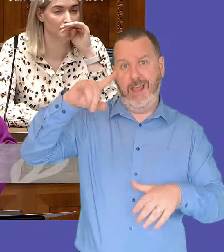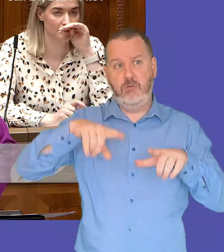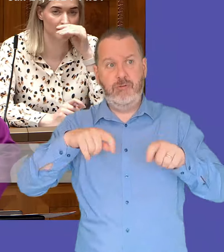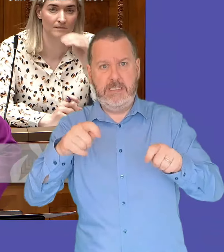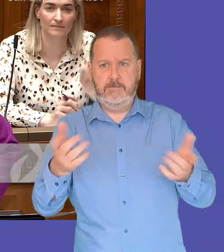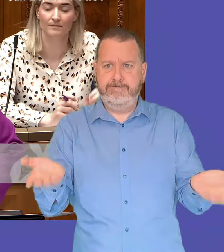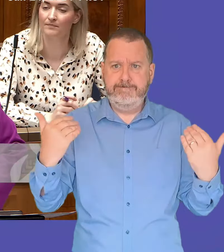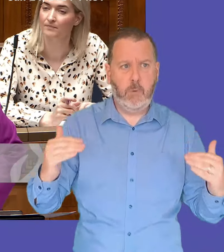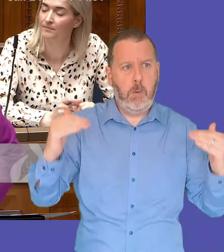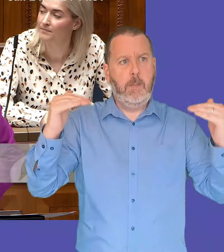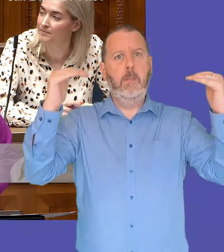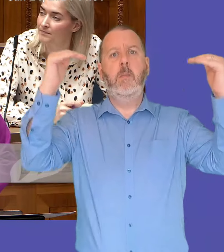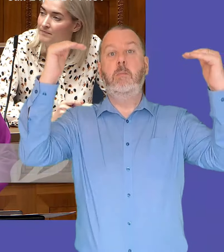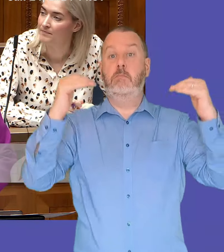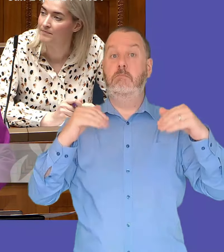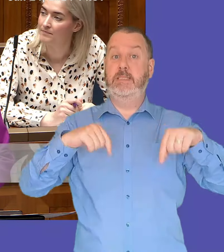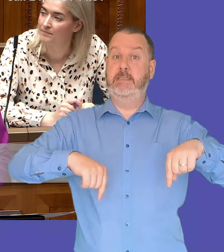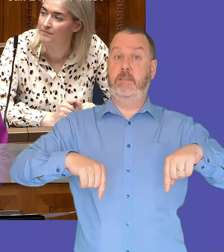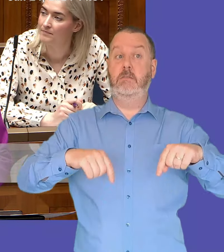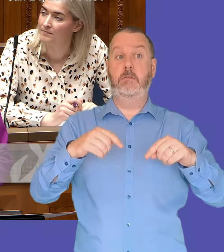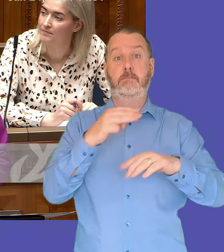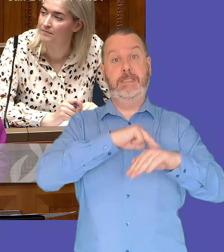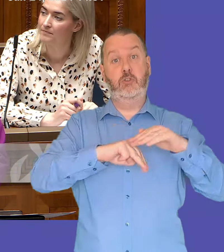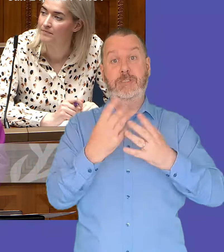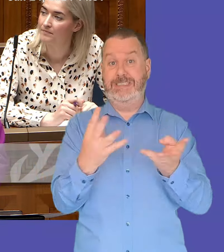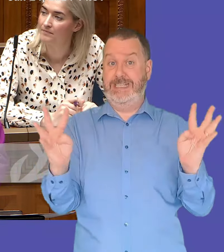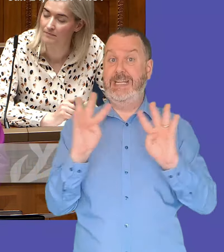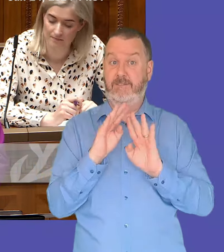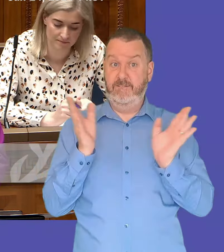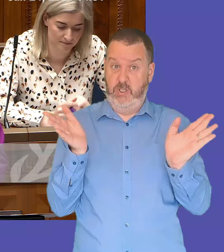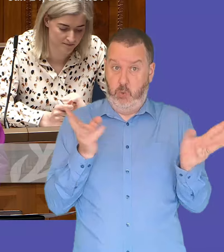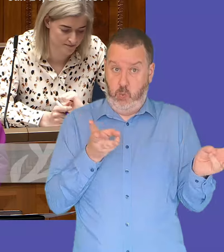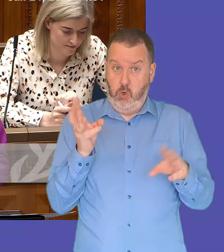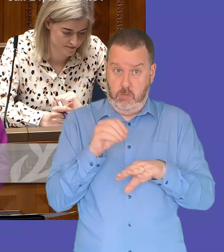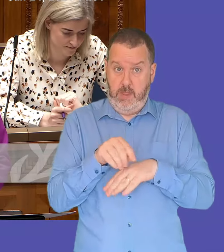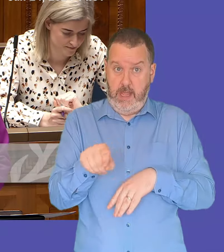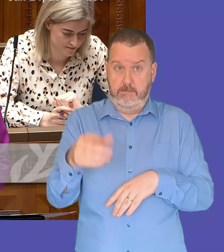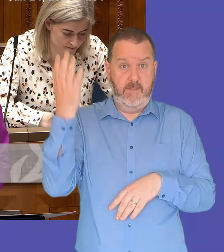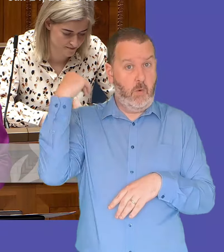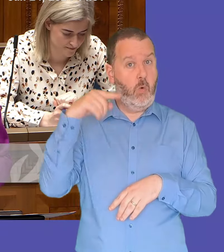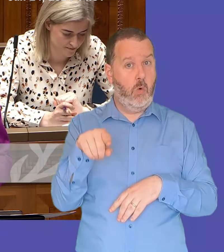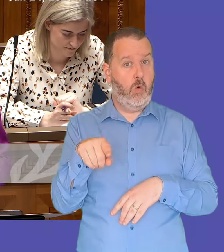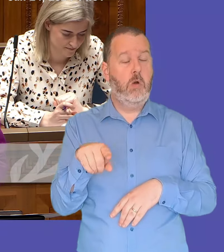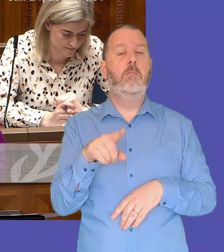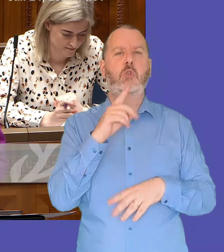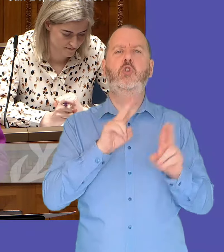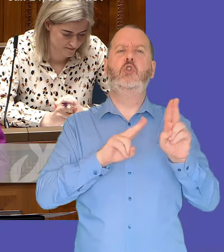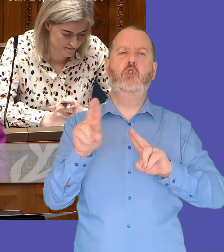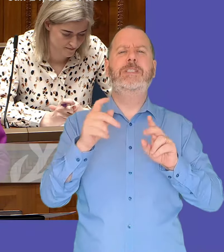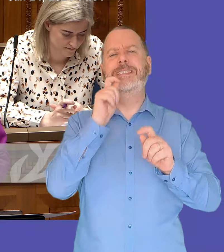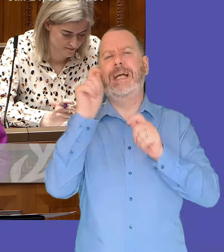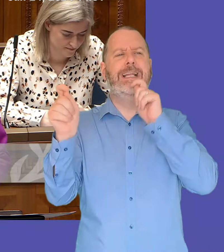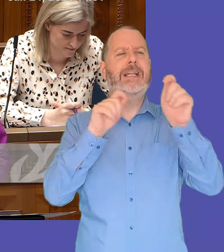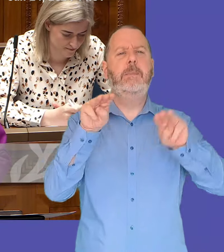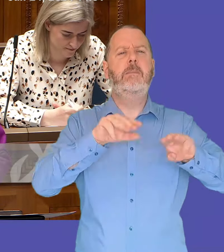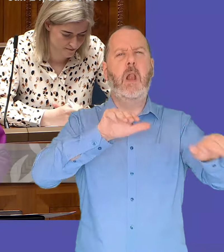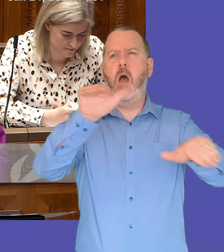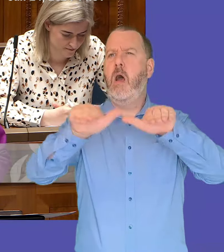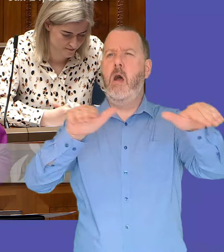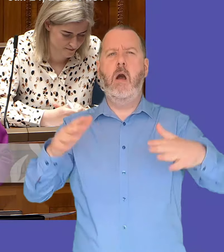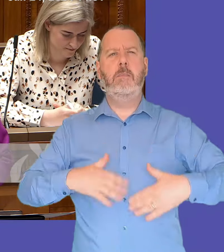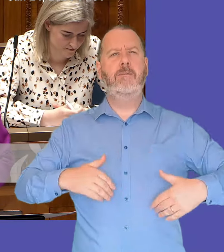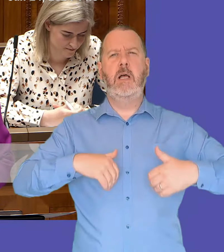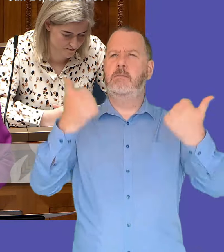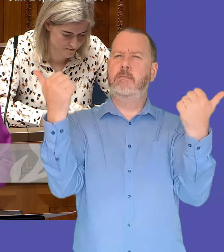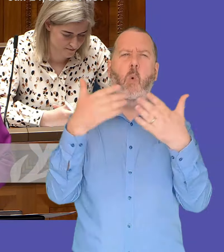in the past and i think it's important that we uh send out a very positive message that belfast is very much open for business that we send out a